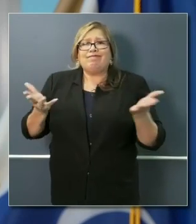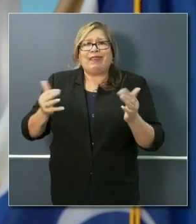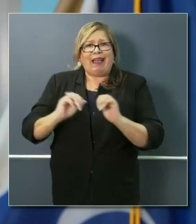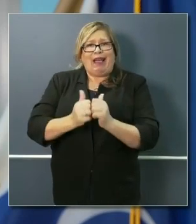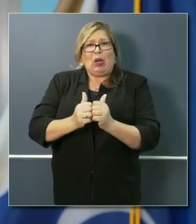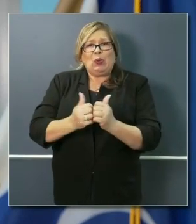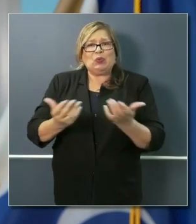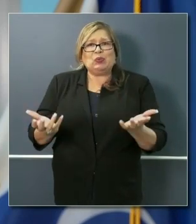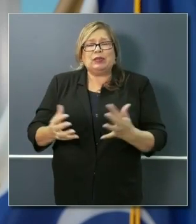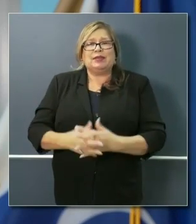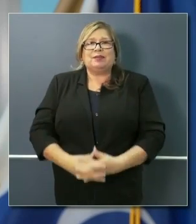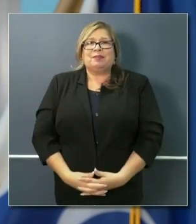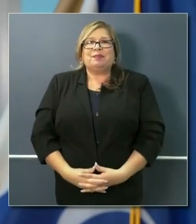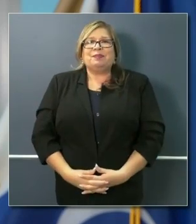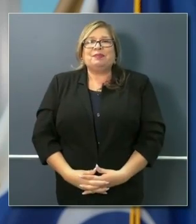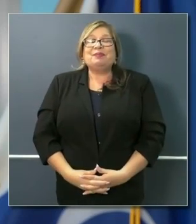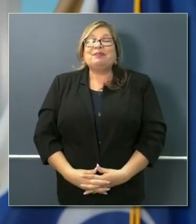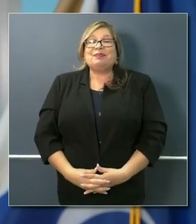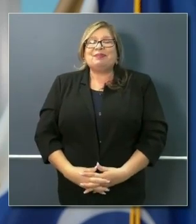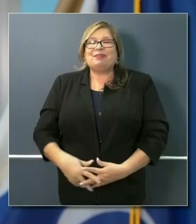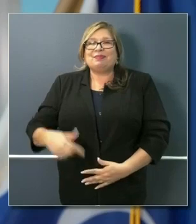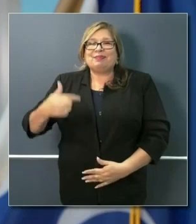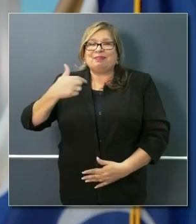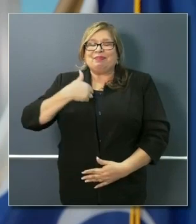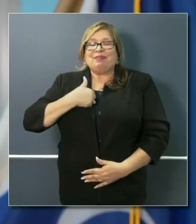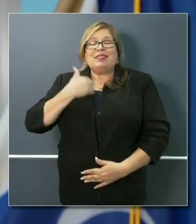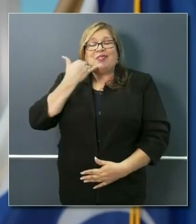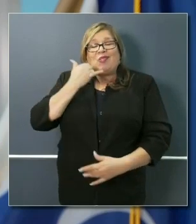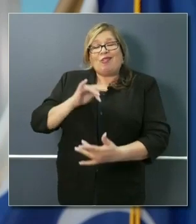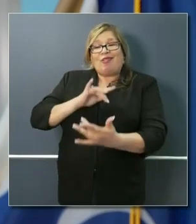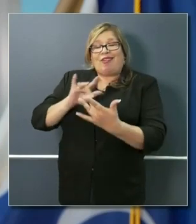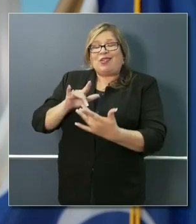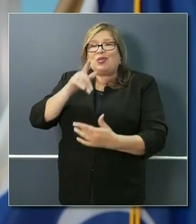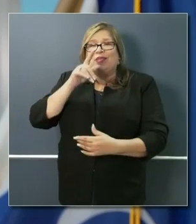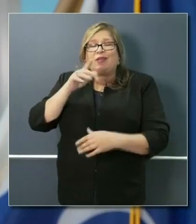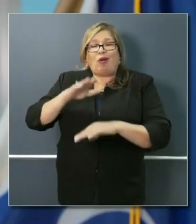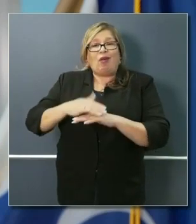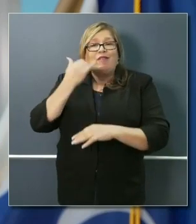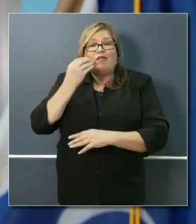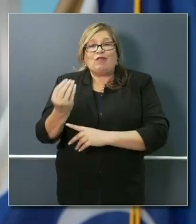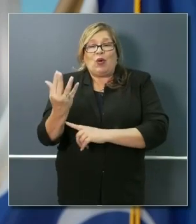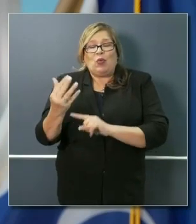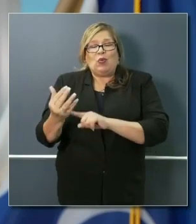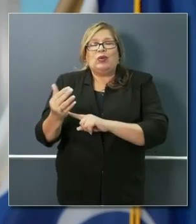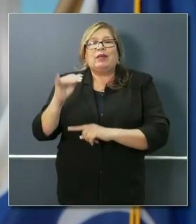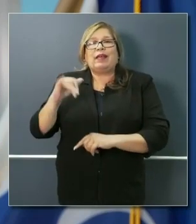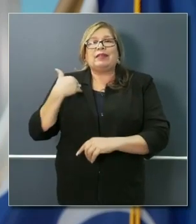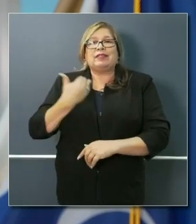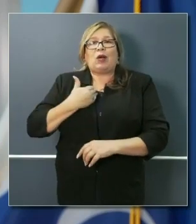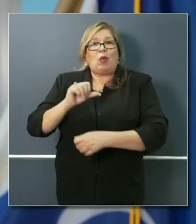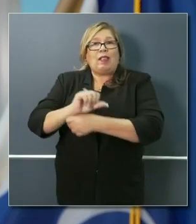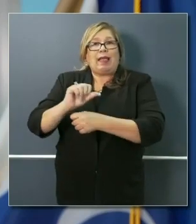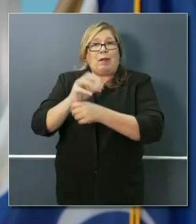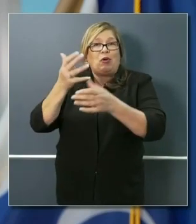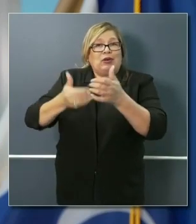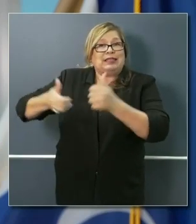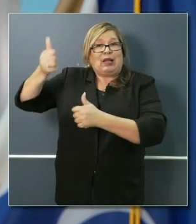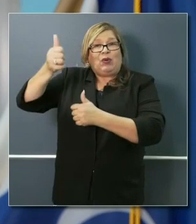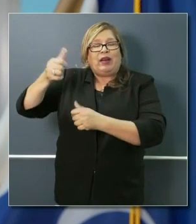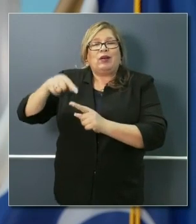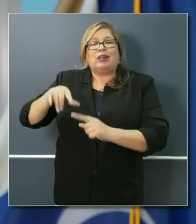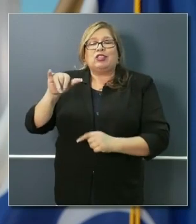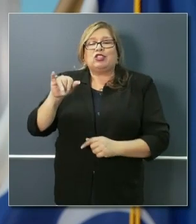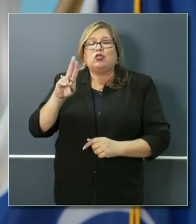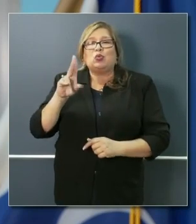pleased to say that I have Julie Su on the line. And Julie is our Labor Secretary and is